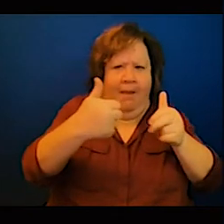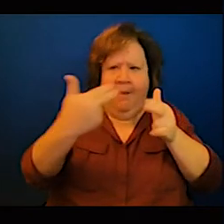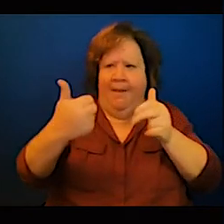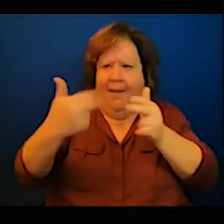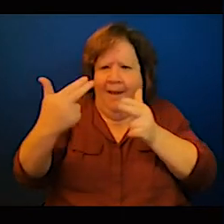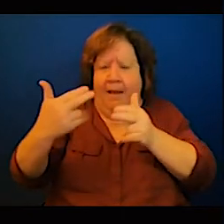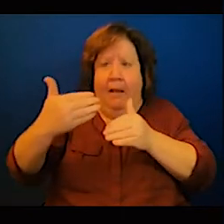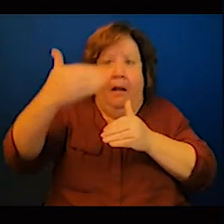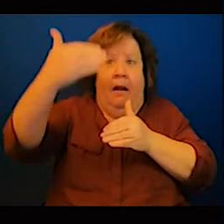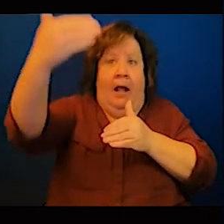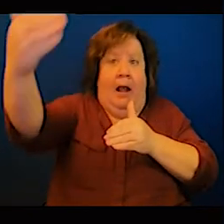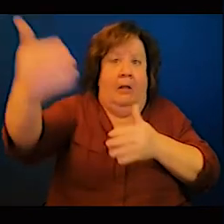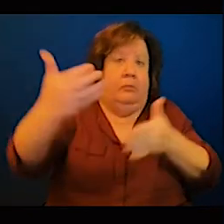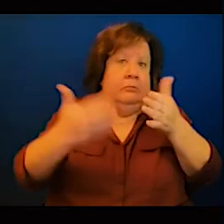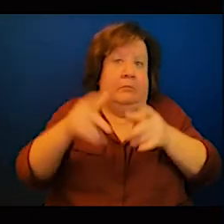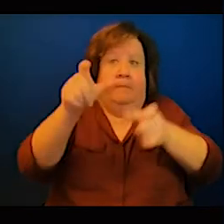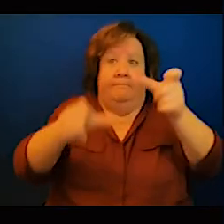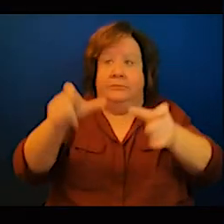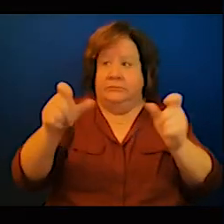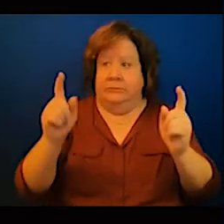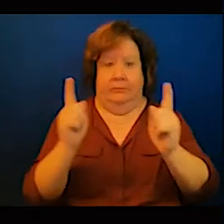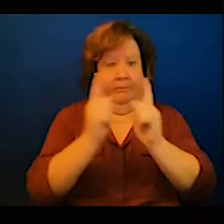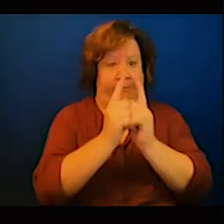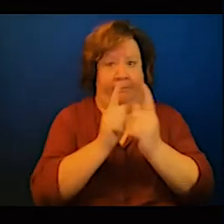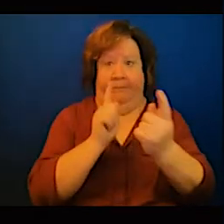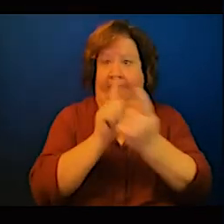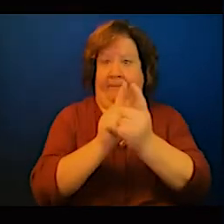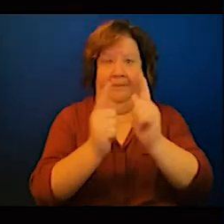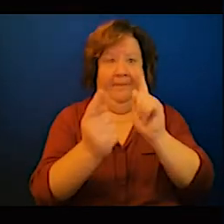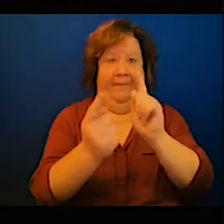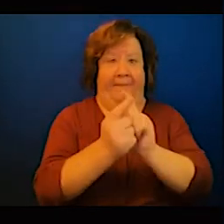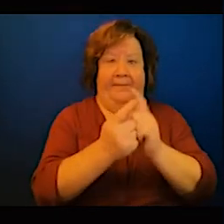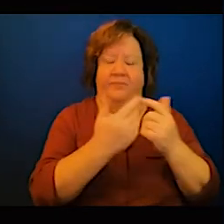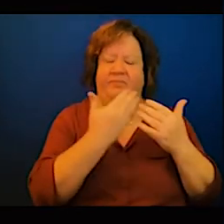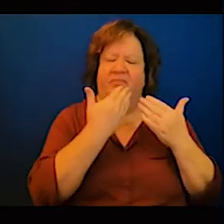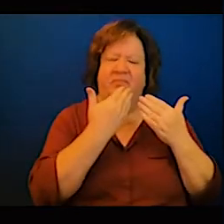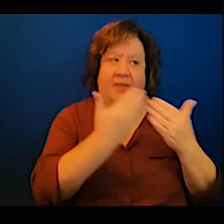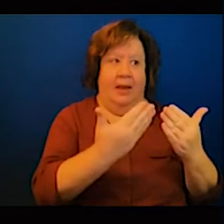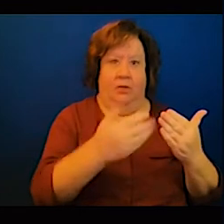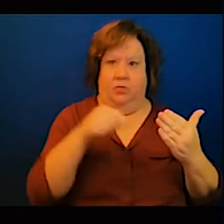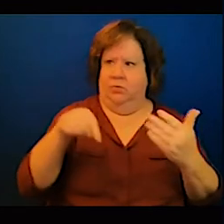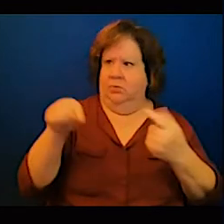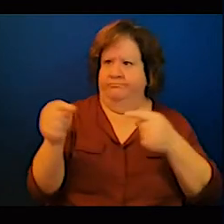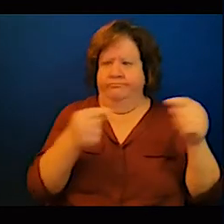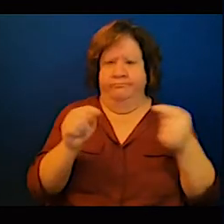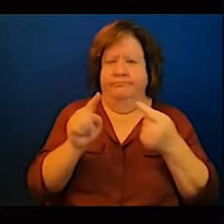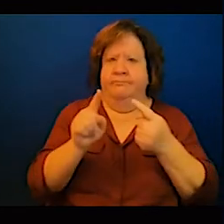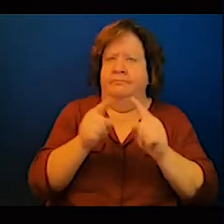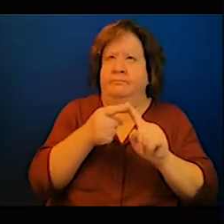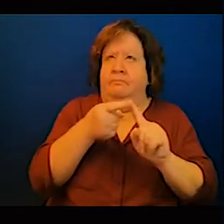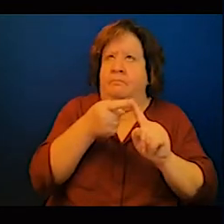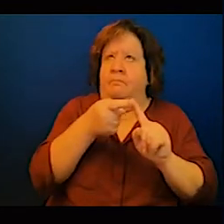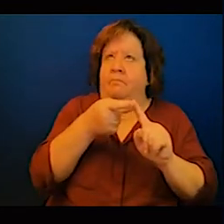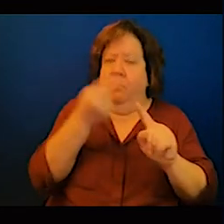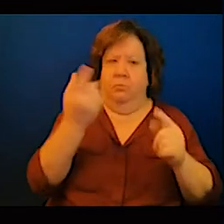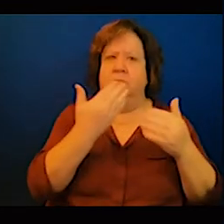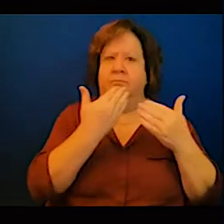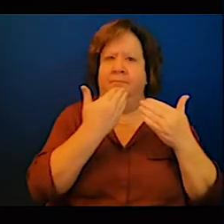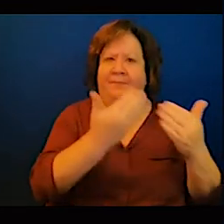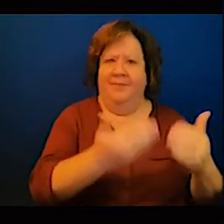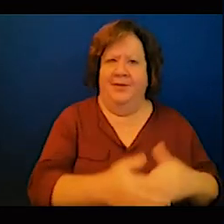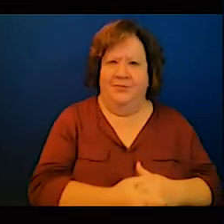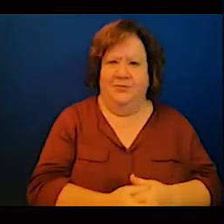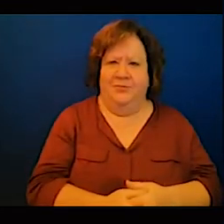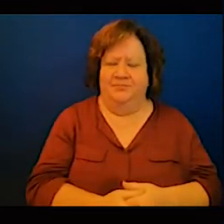two major concluding remarks from me one is really